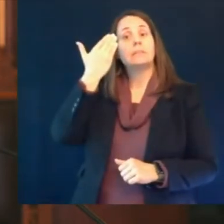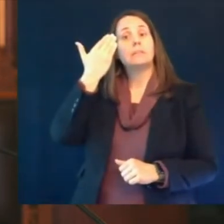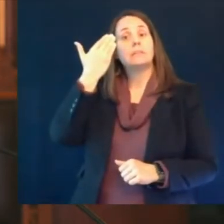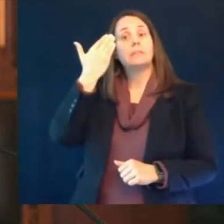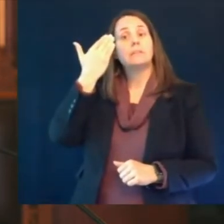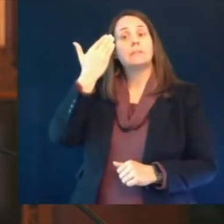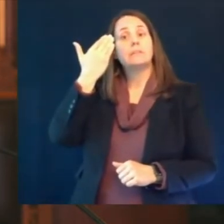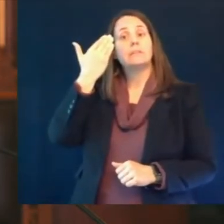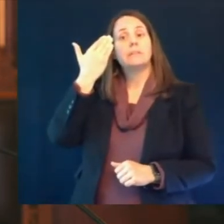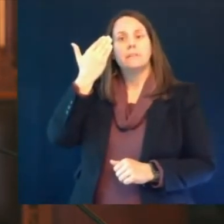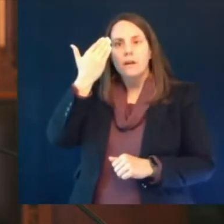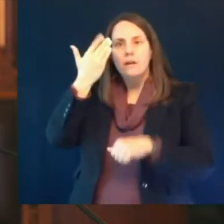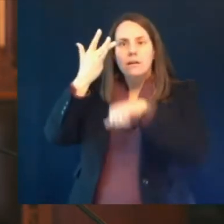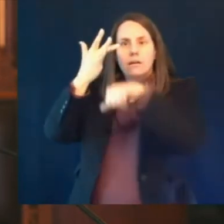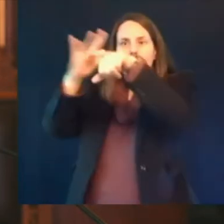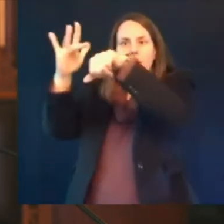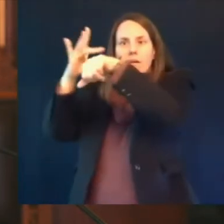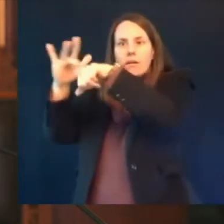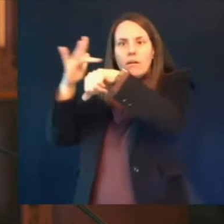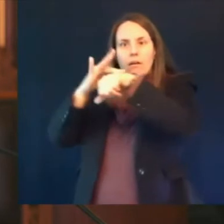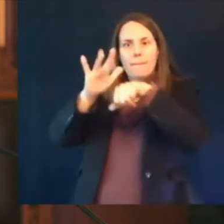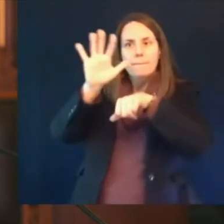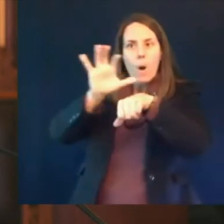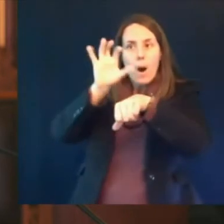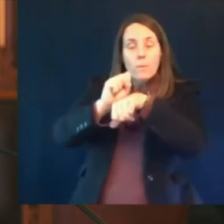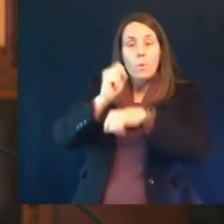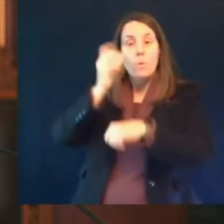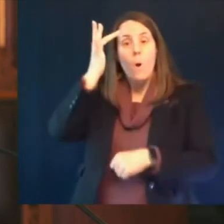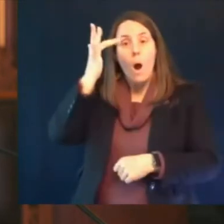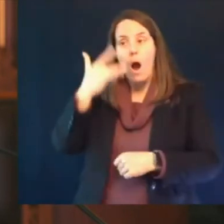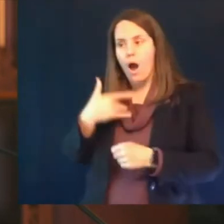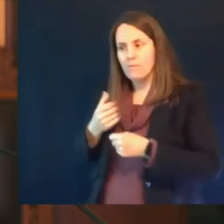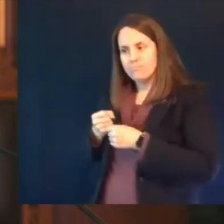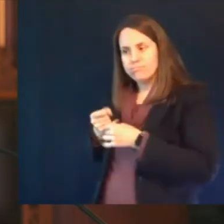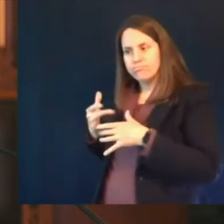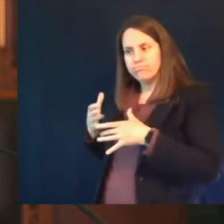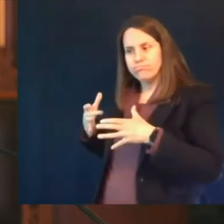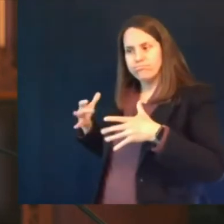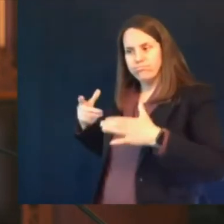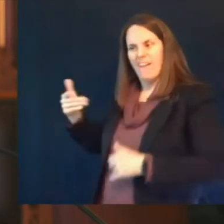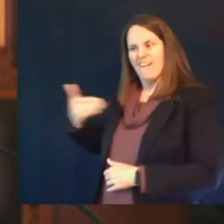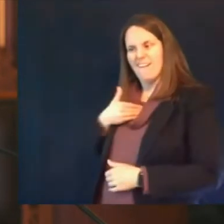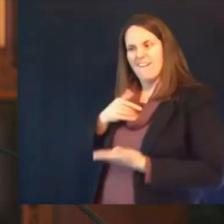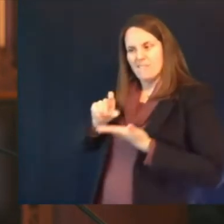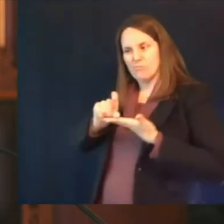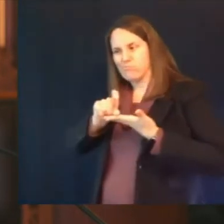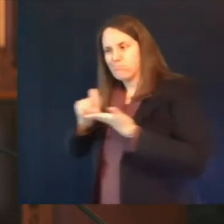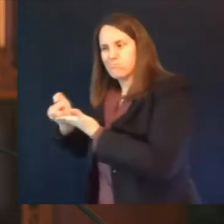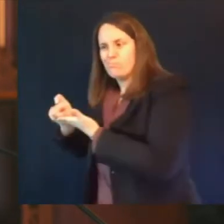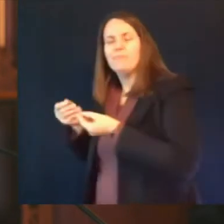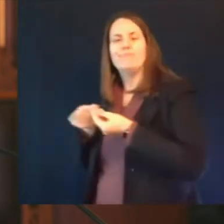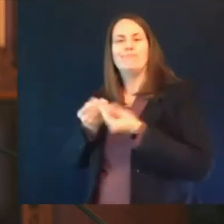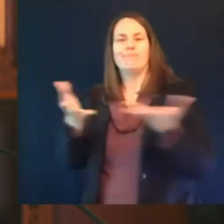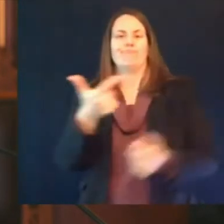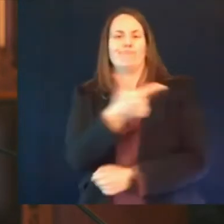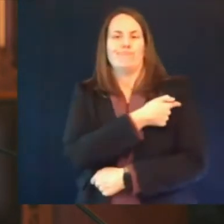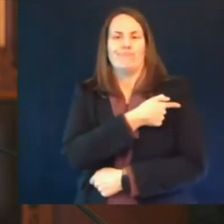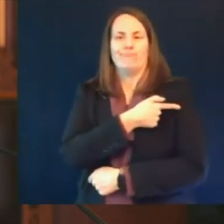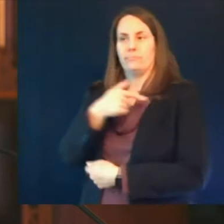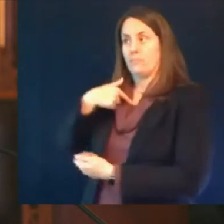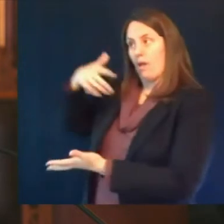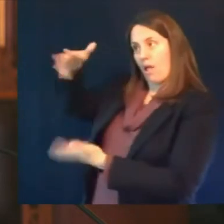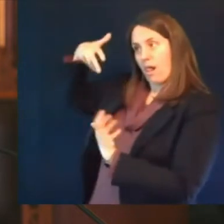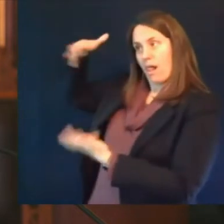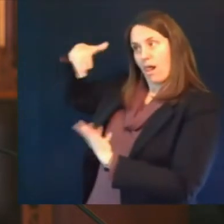state and because we have had increasing vaccine supply across the state and those are all good things to make